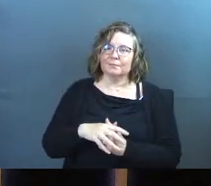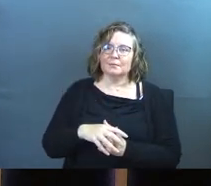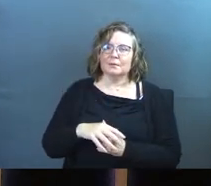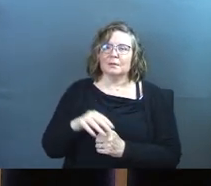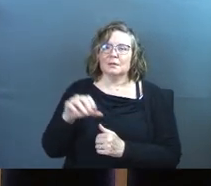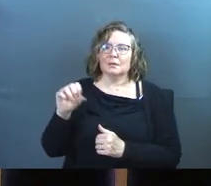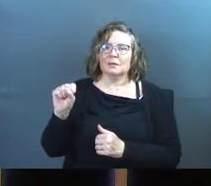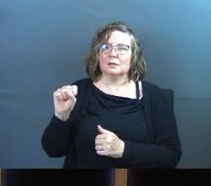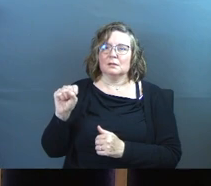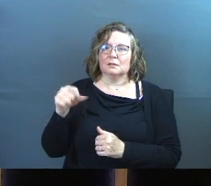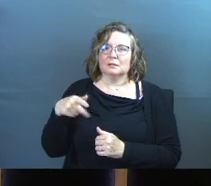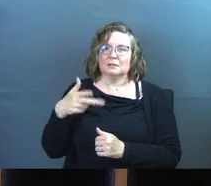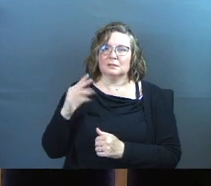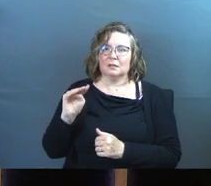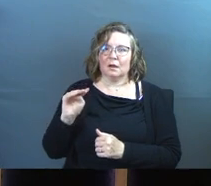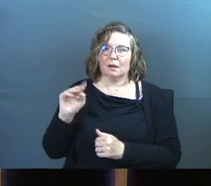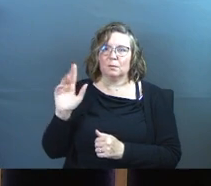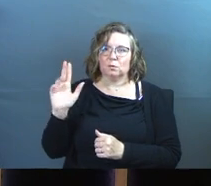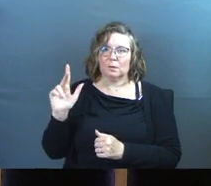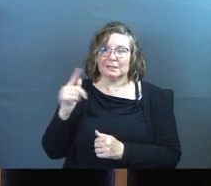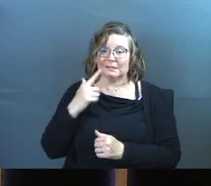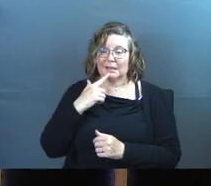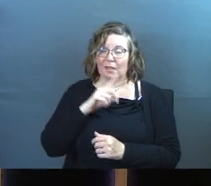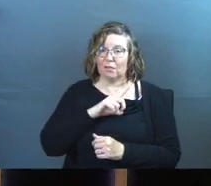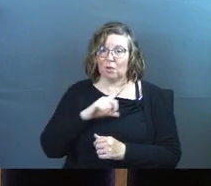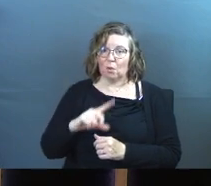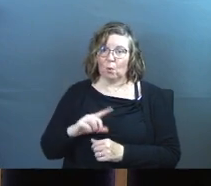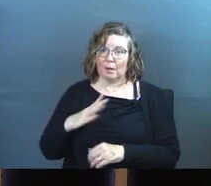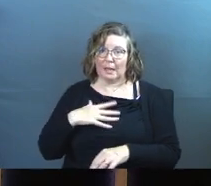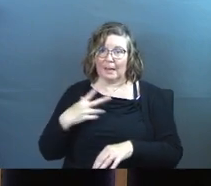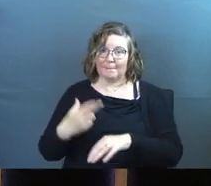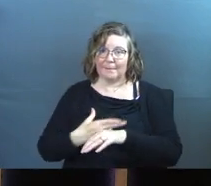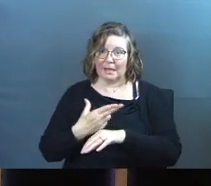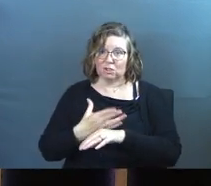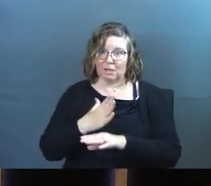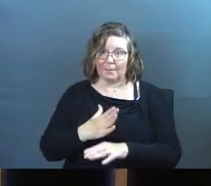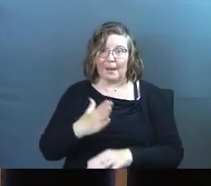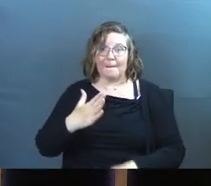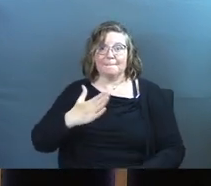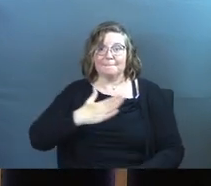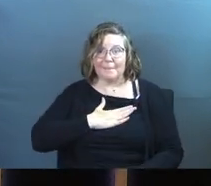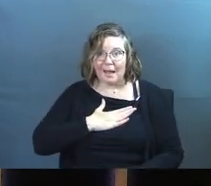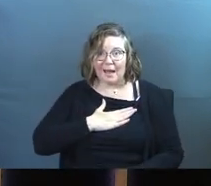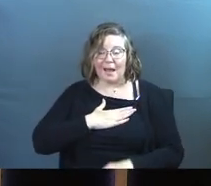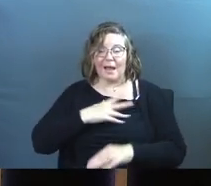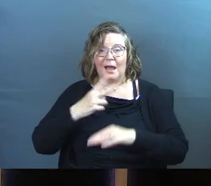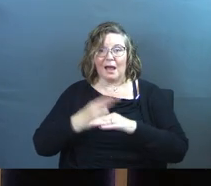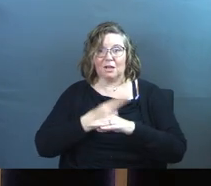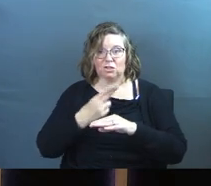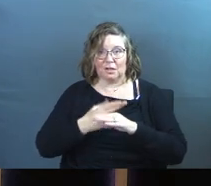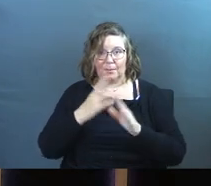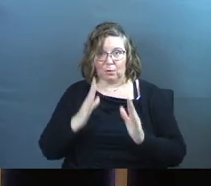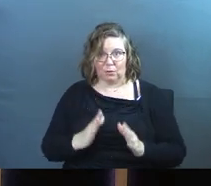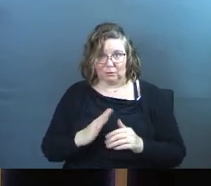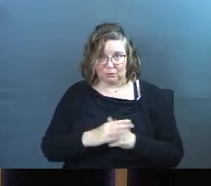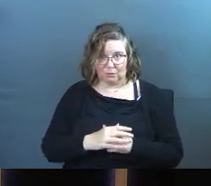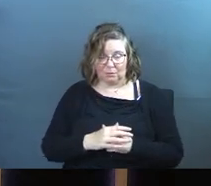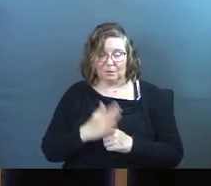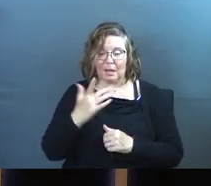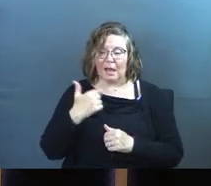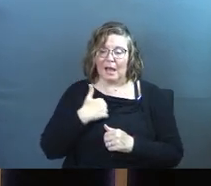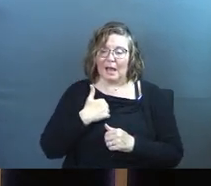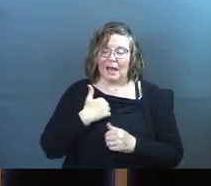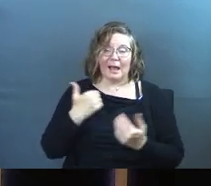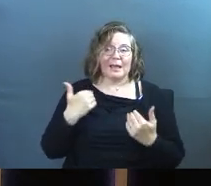23, classic Psalm. He says what? He says, the Lord is my shepherd. My shepherd. Individual. Therefore,